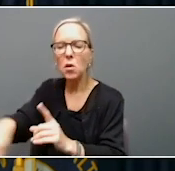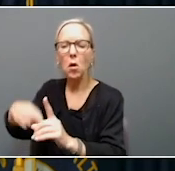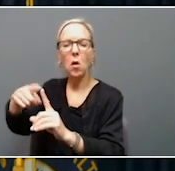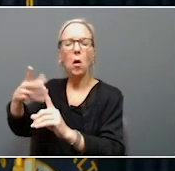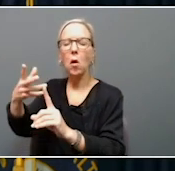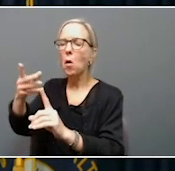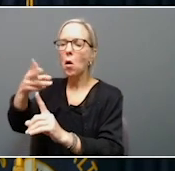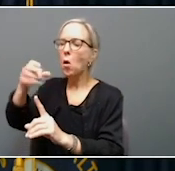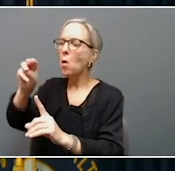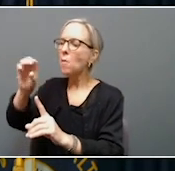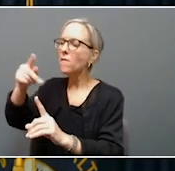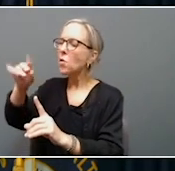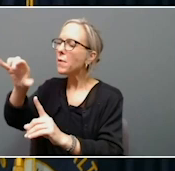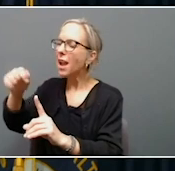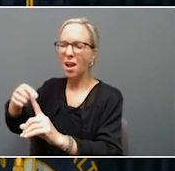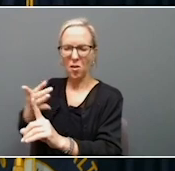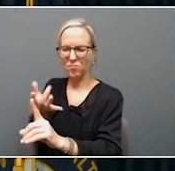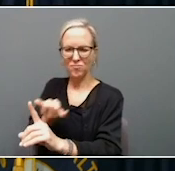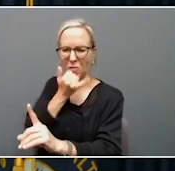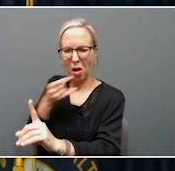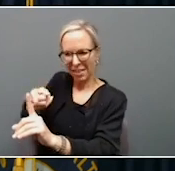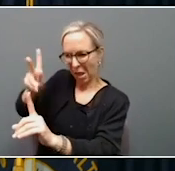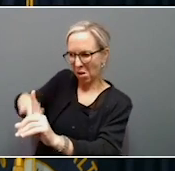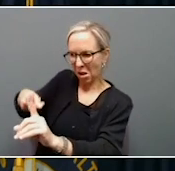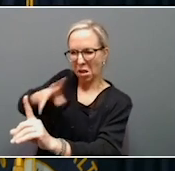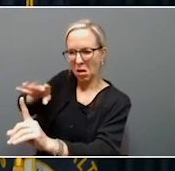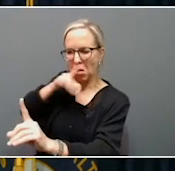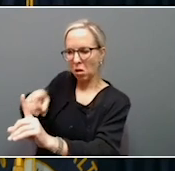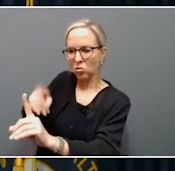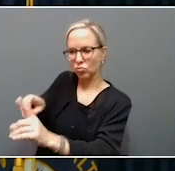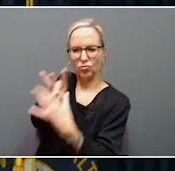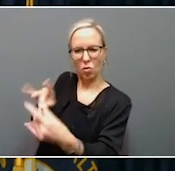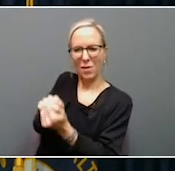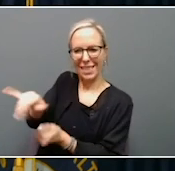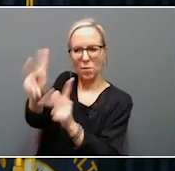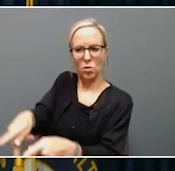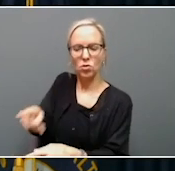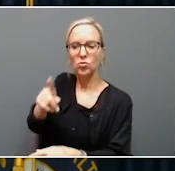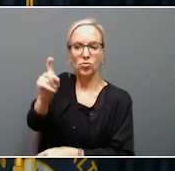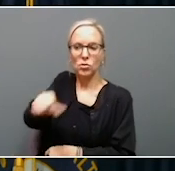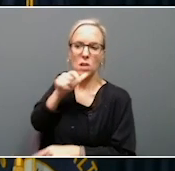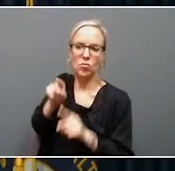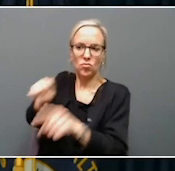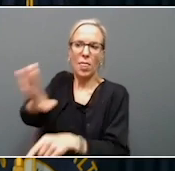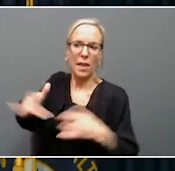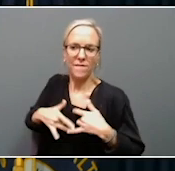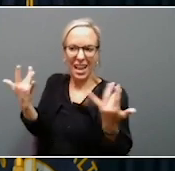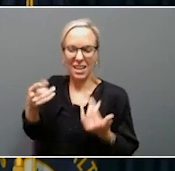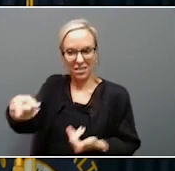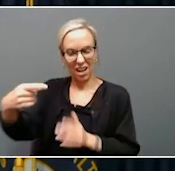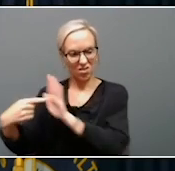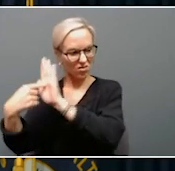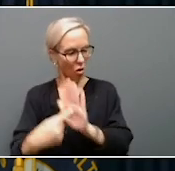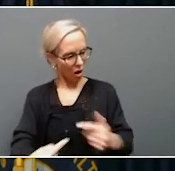and people shouldn't associate with a person that does that, and people shouldn't go to their events. When someone is showing you that they're a racist,